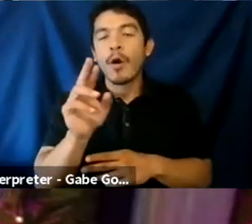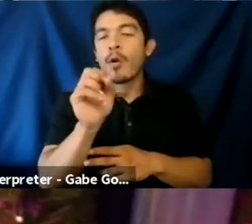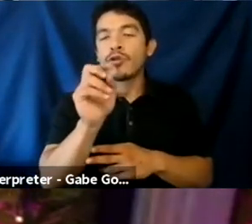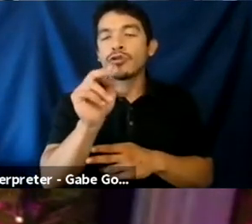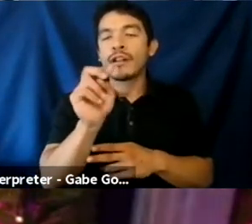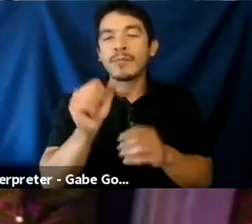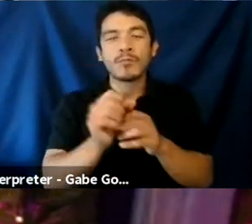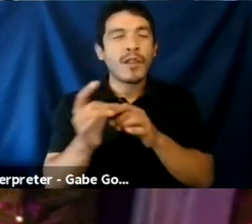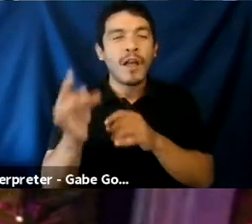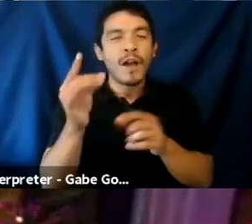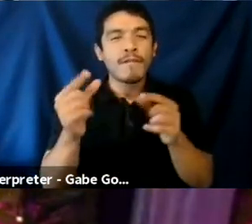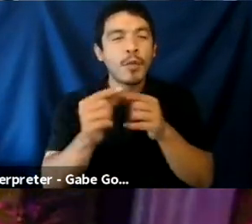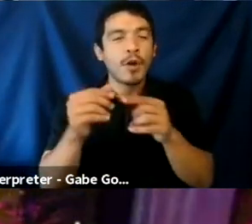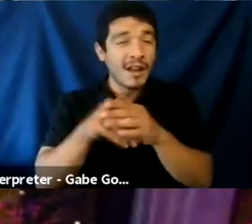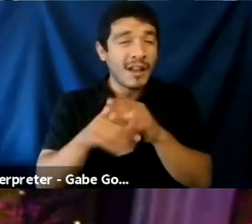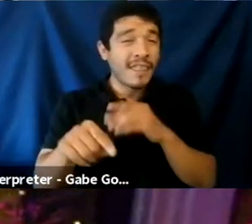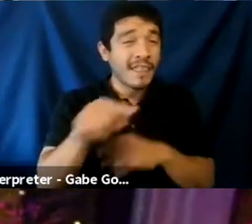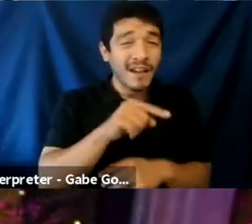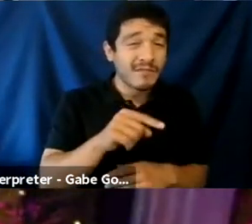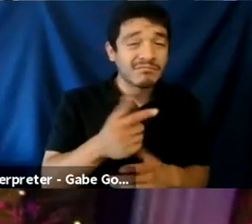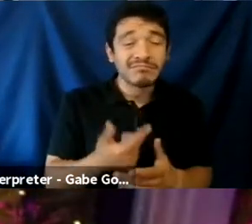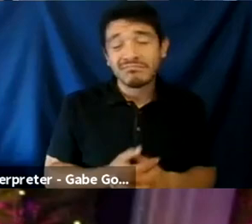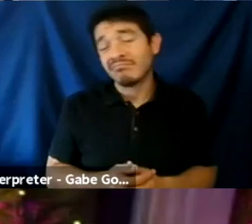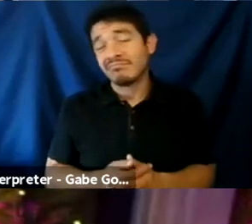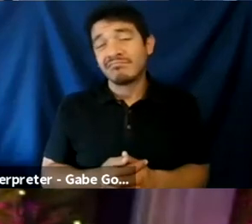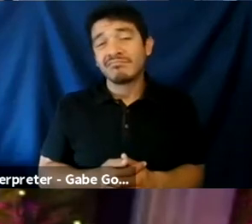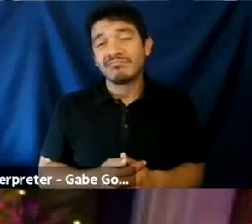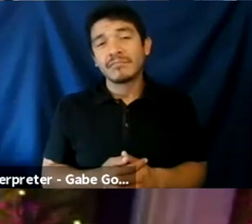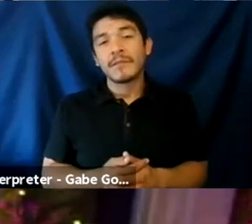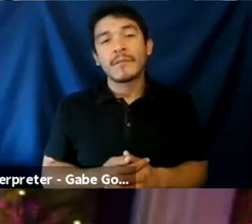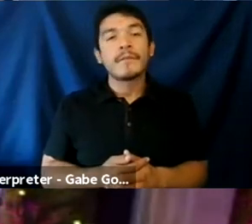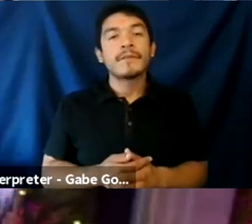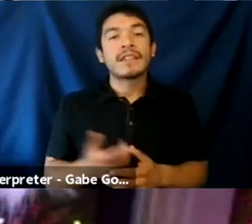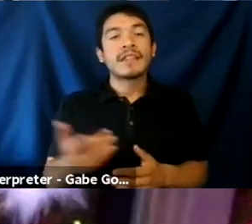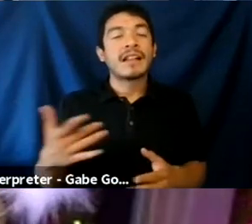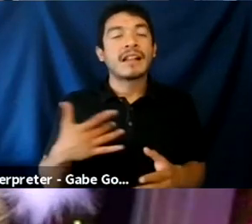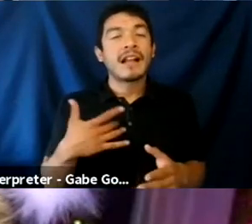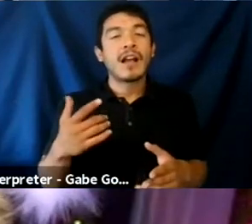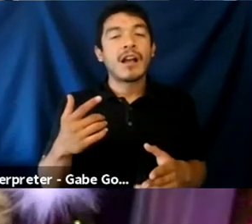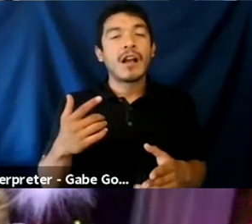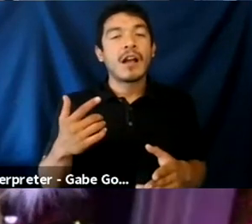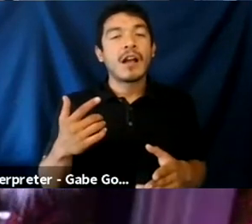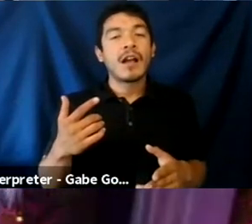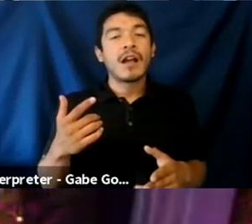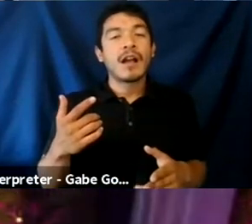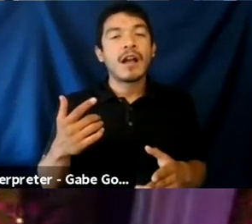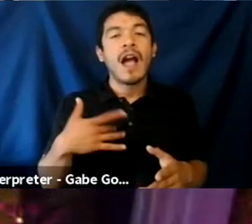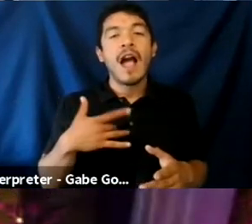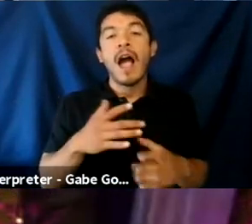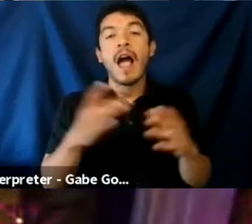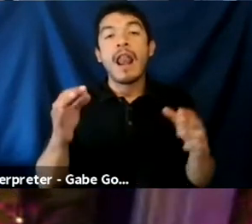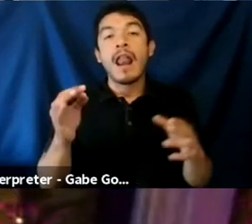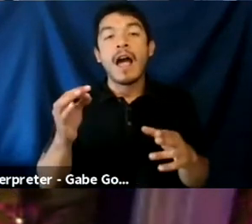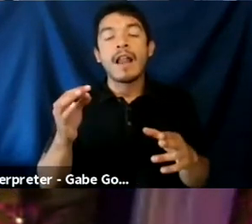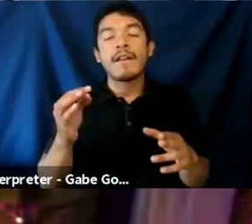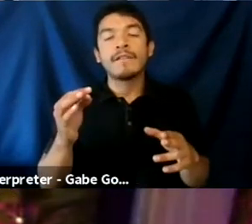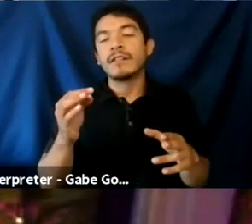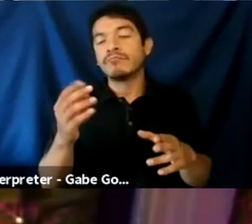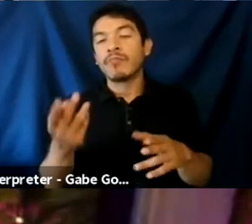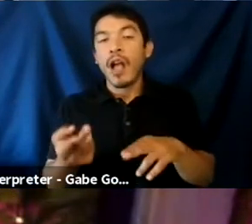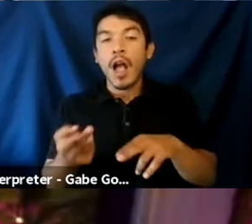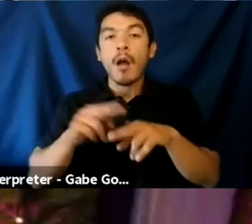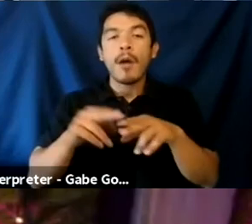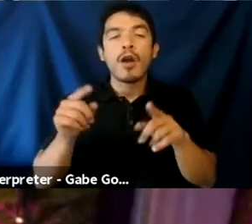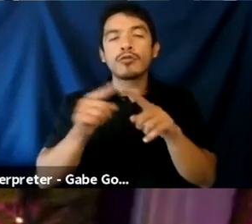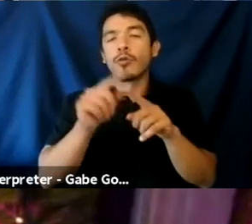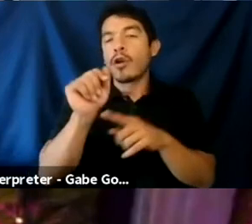horrible words in them. Um, I think there are probably a lot of upgrades to auto mod that could, uh, auto mod is Twitch's platform